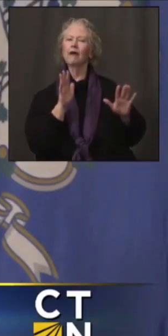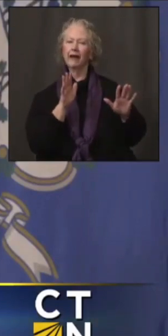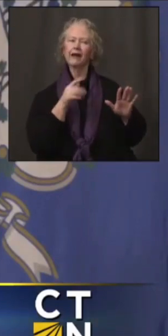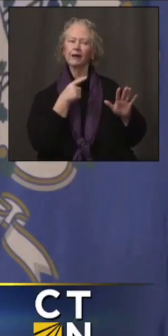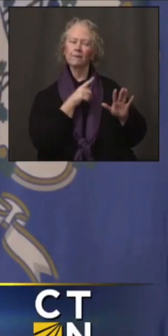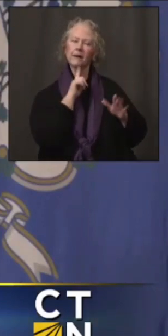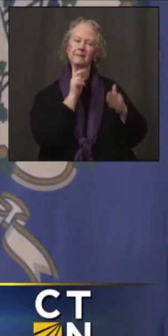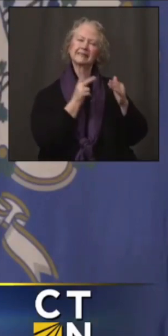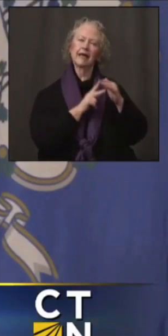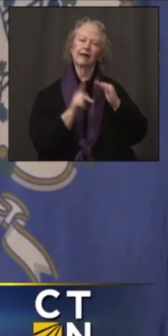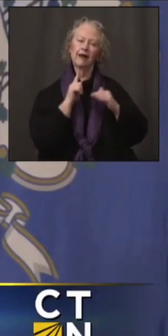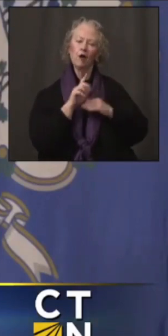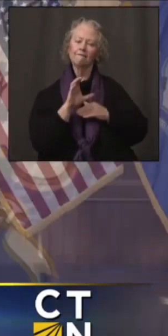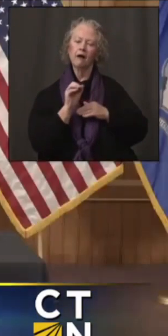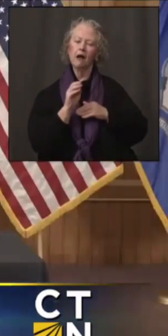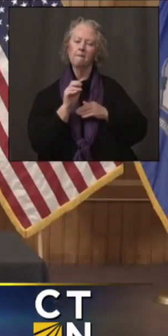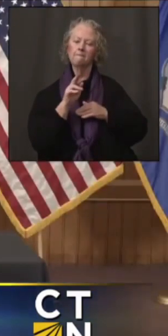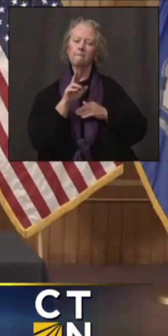commerce.